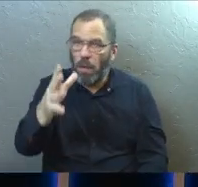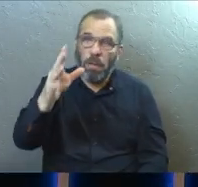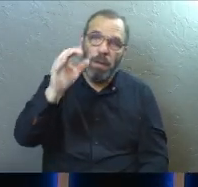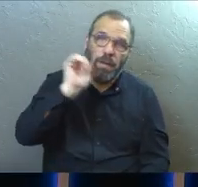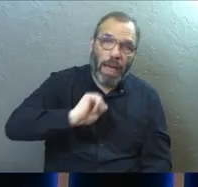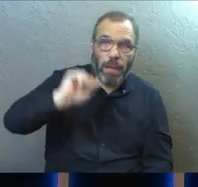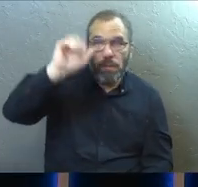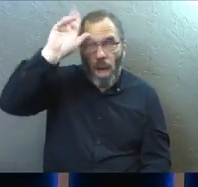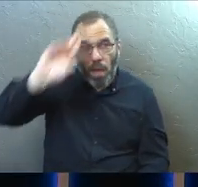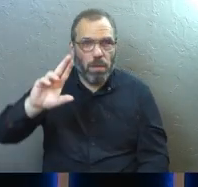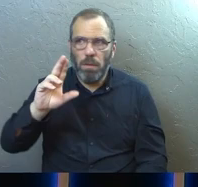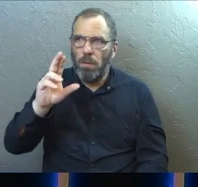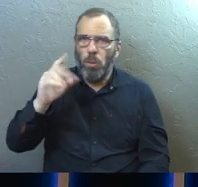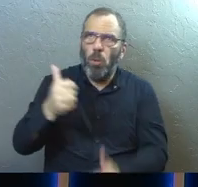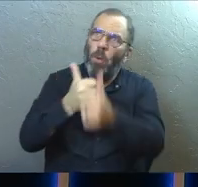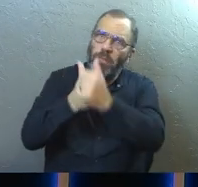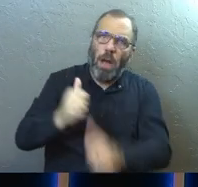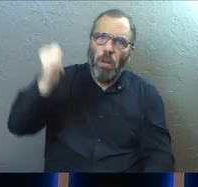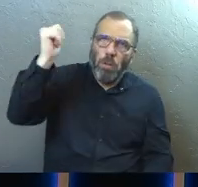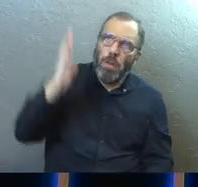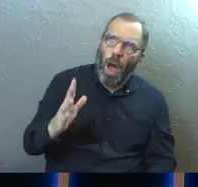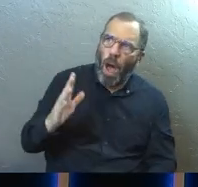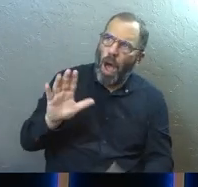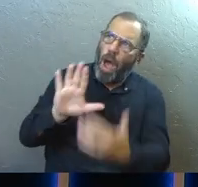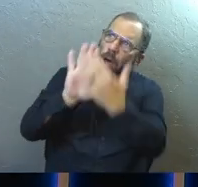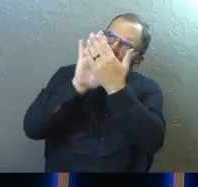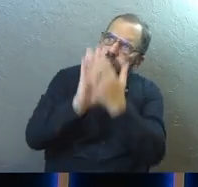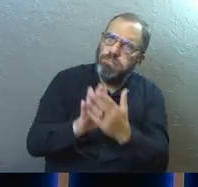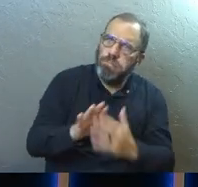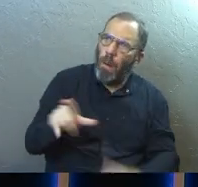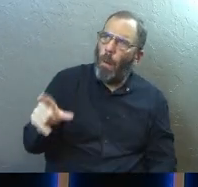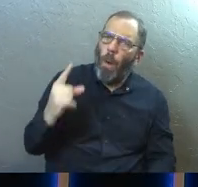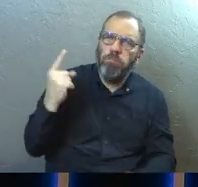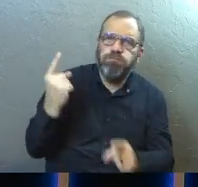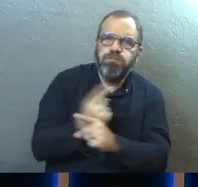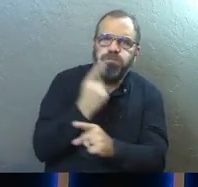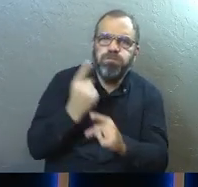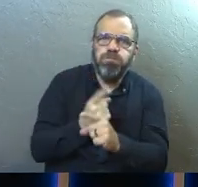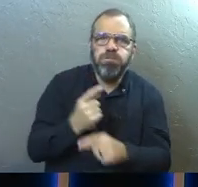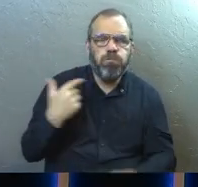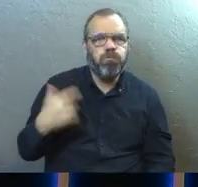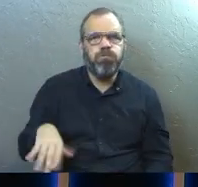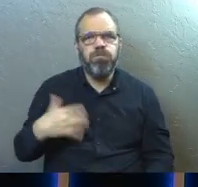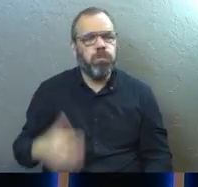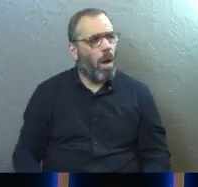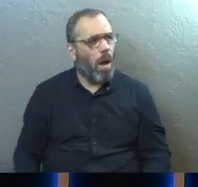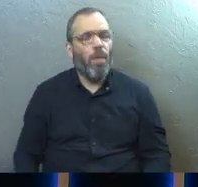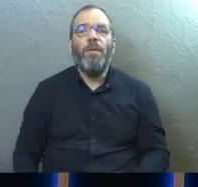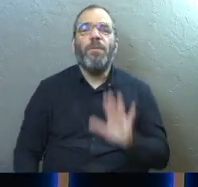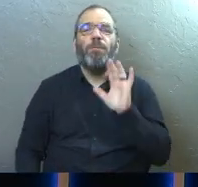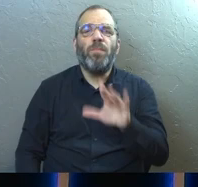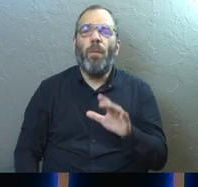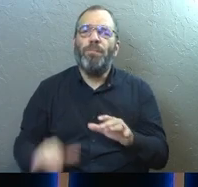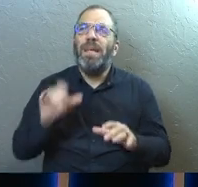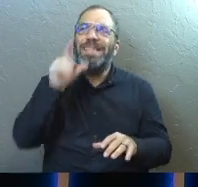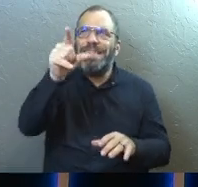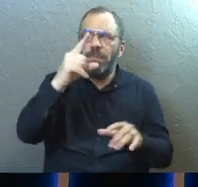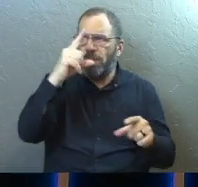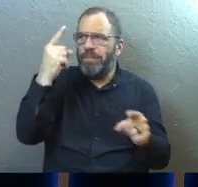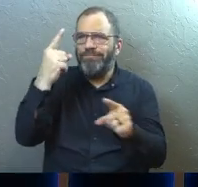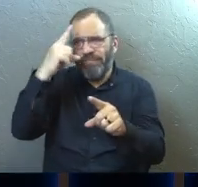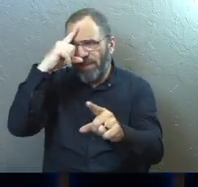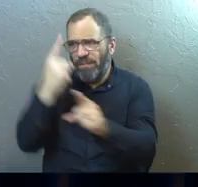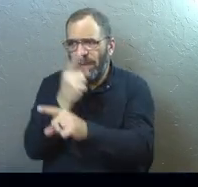today because we saw somebody else follow God and he was faithful to them. So he did this thing